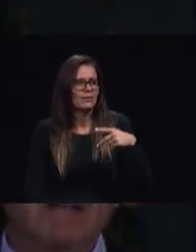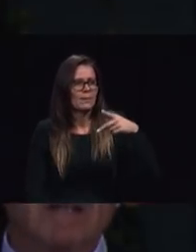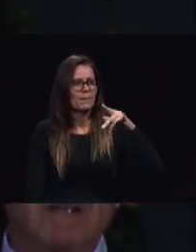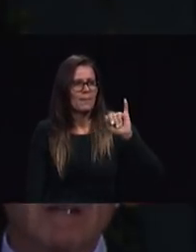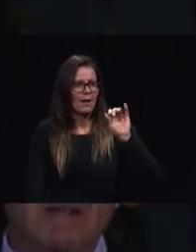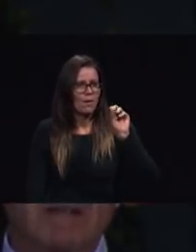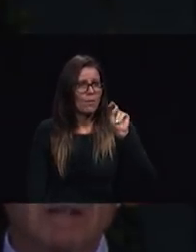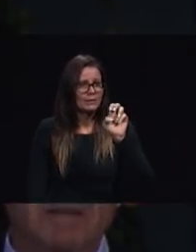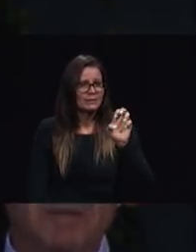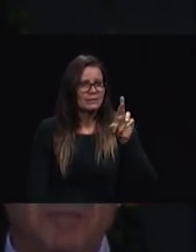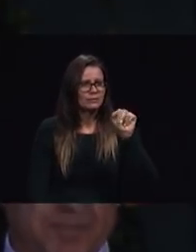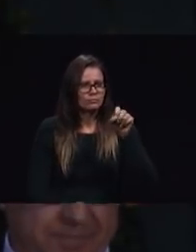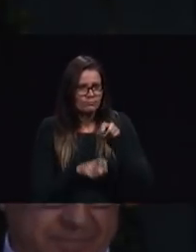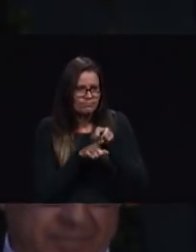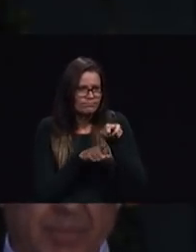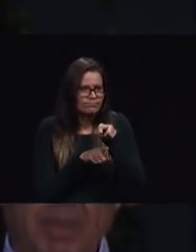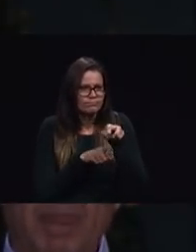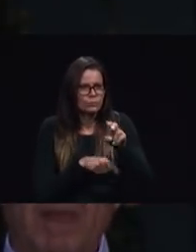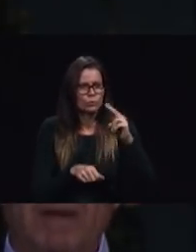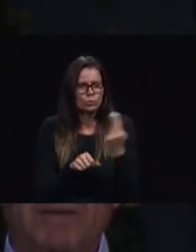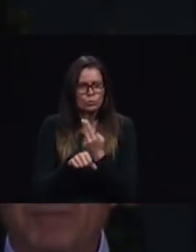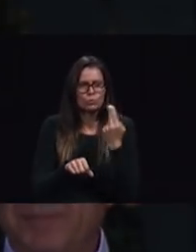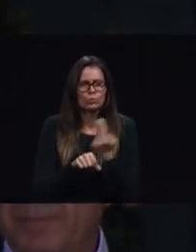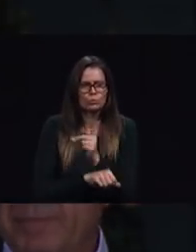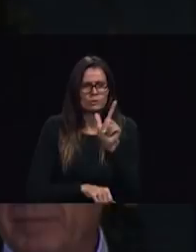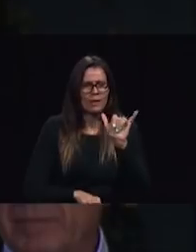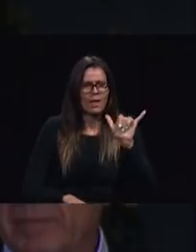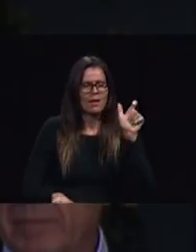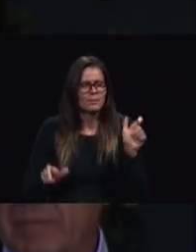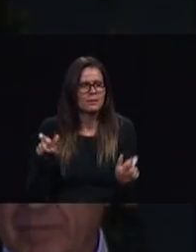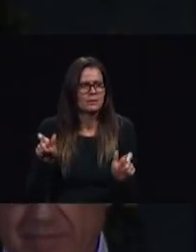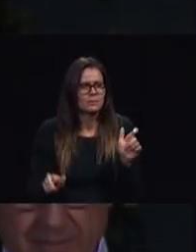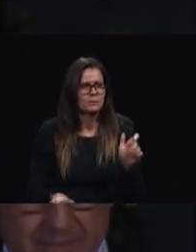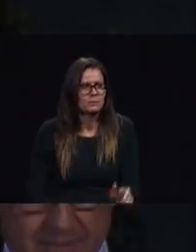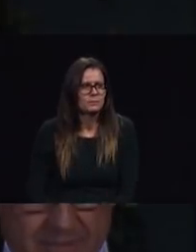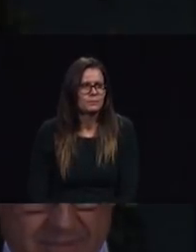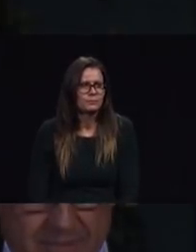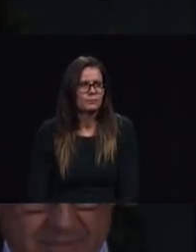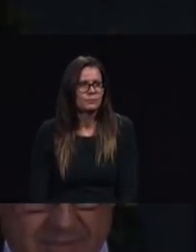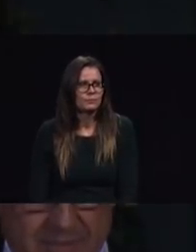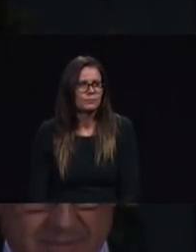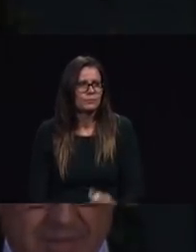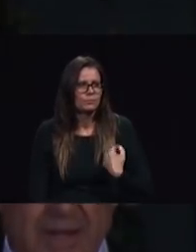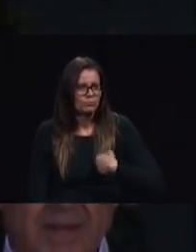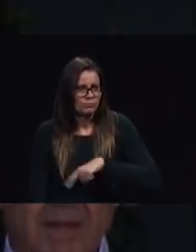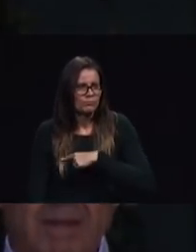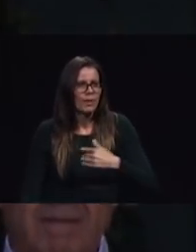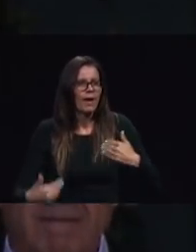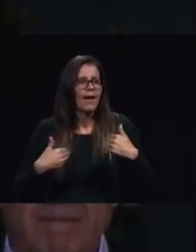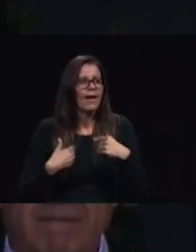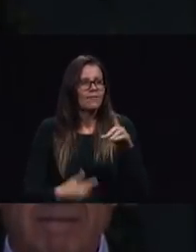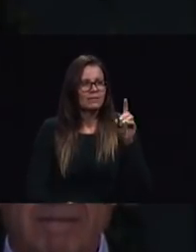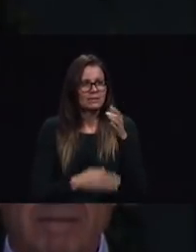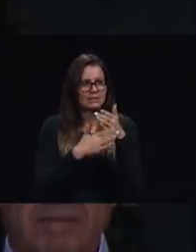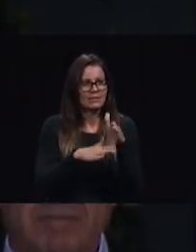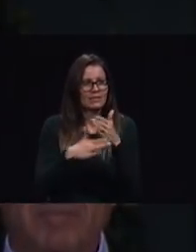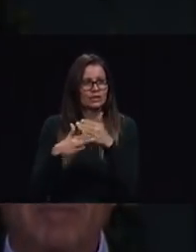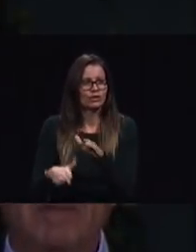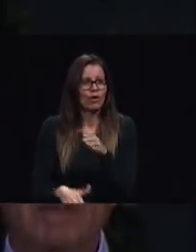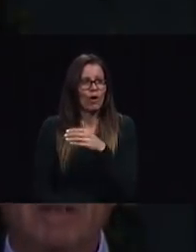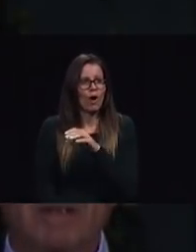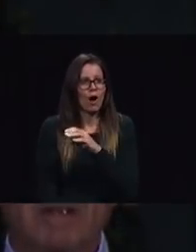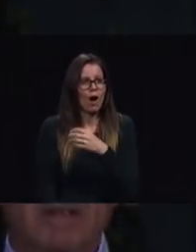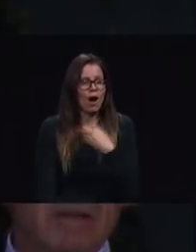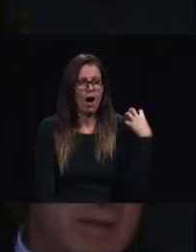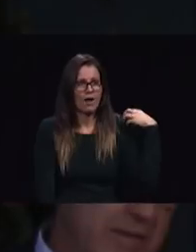from an Adventist heritage tour general conference and division officers where we saw how God worked through